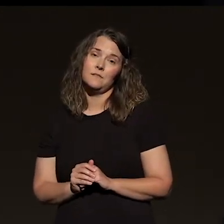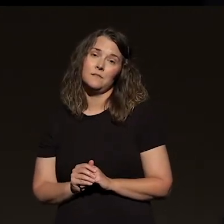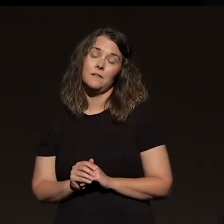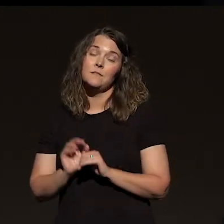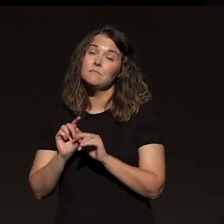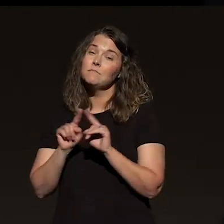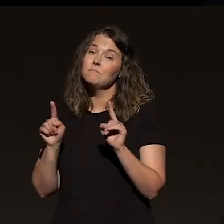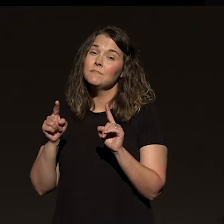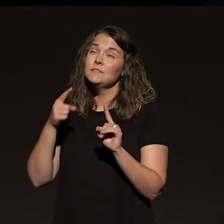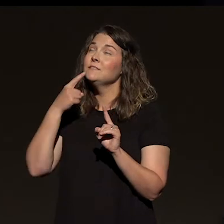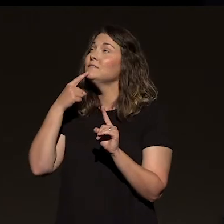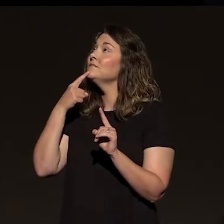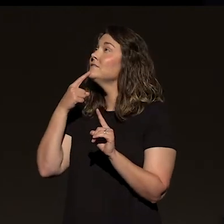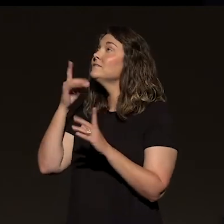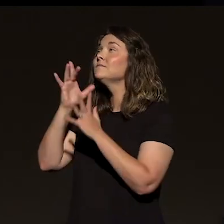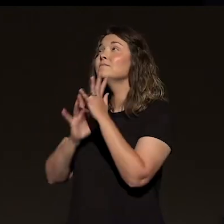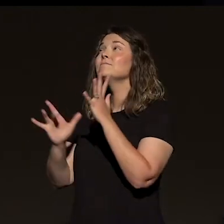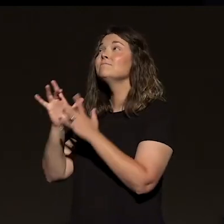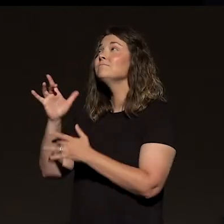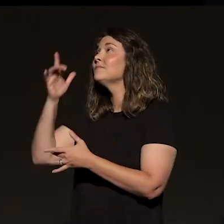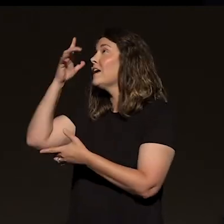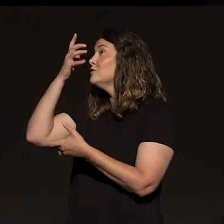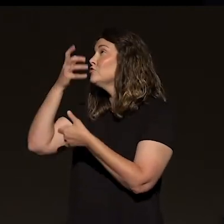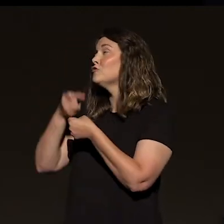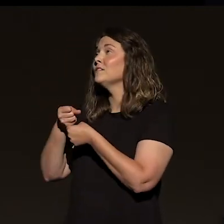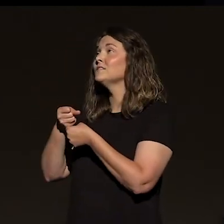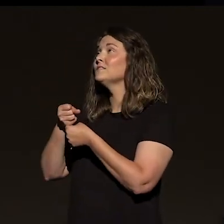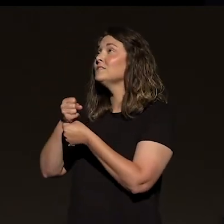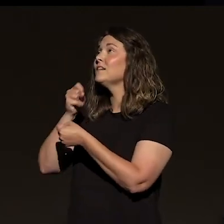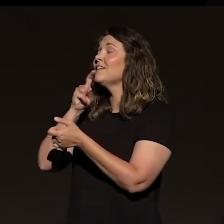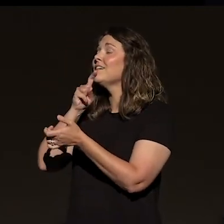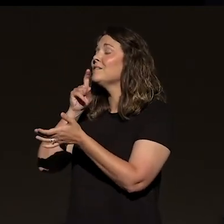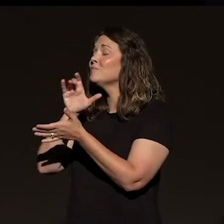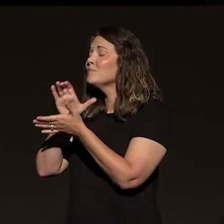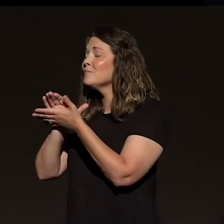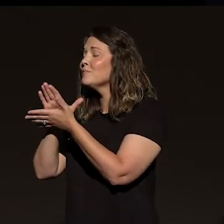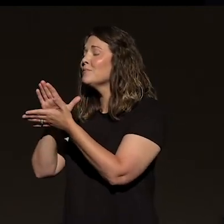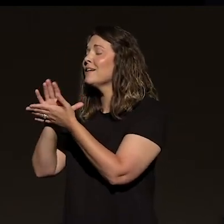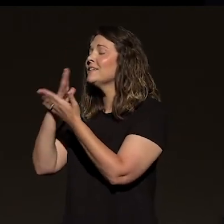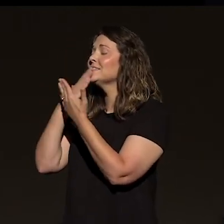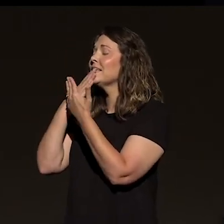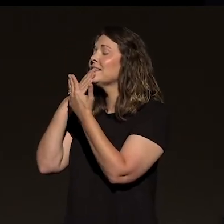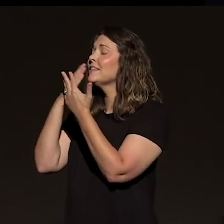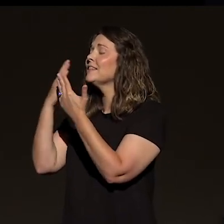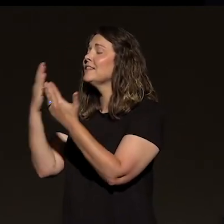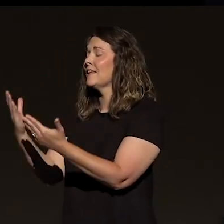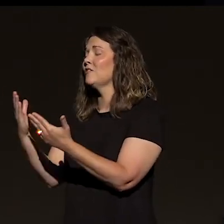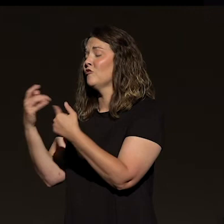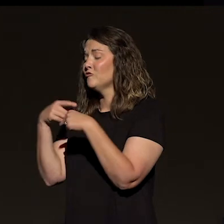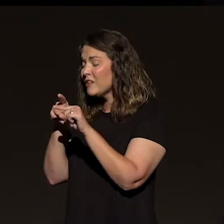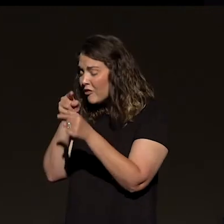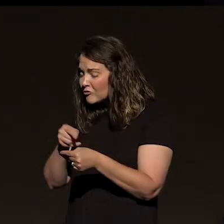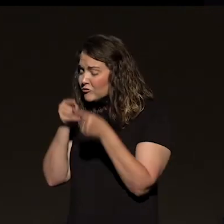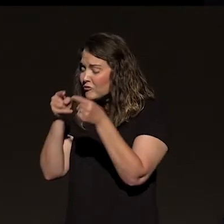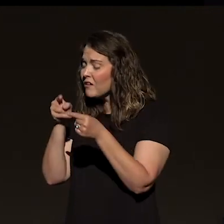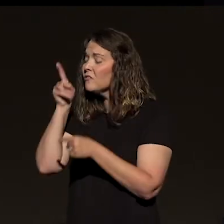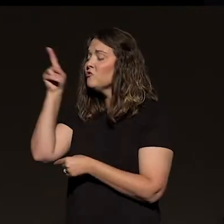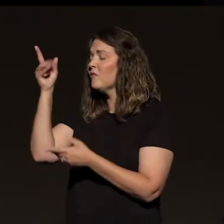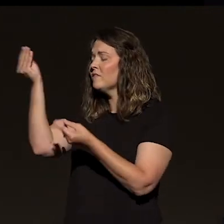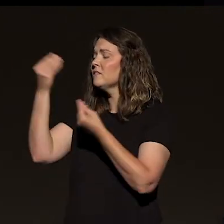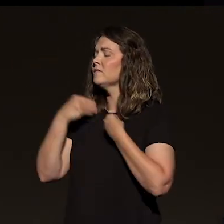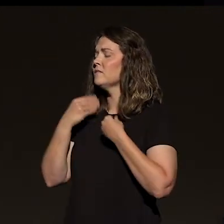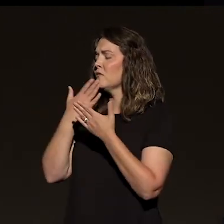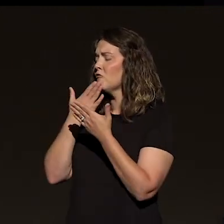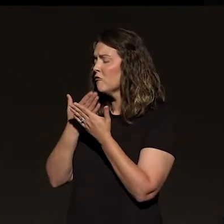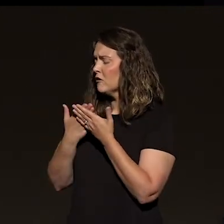things, but would you just say, Jesus, I trust you. I praise you that even in the midst of this, God, you've been good to me. You've been good to my